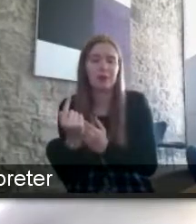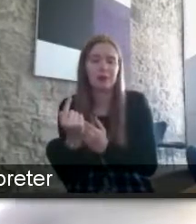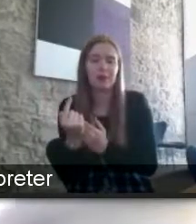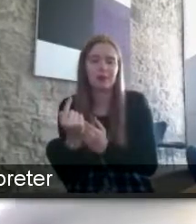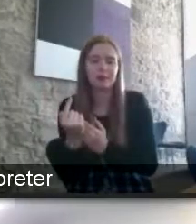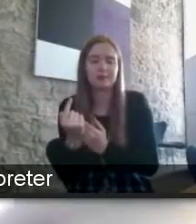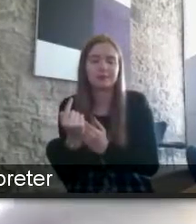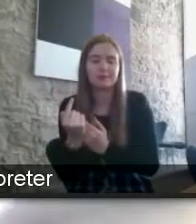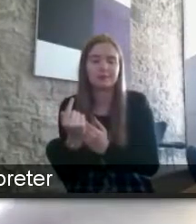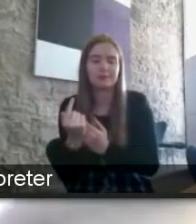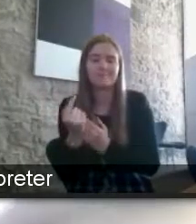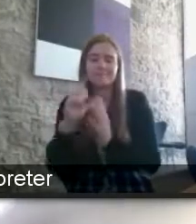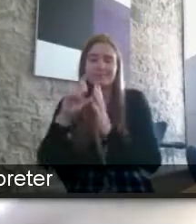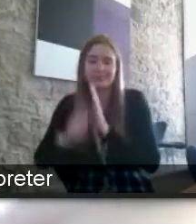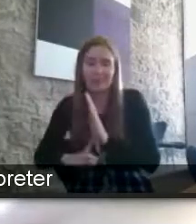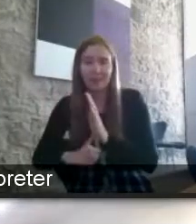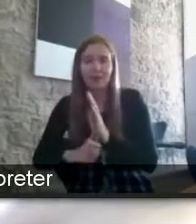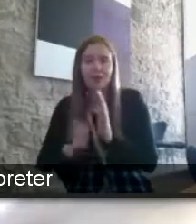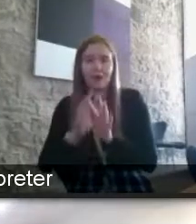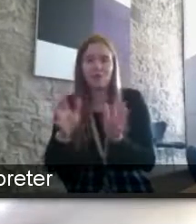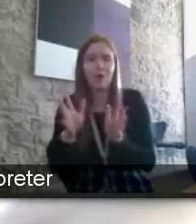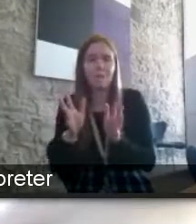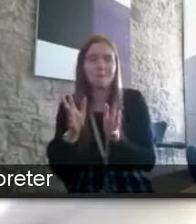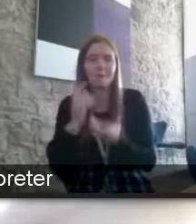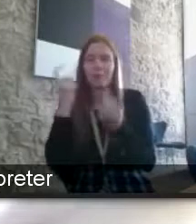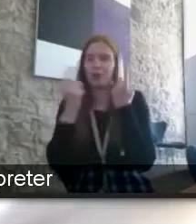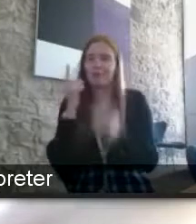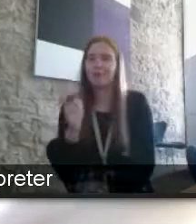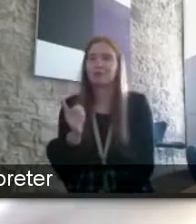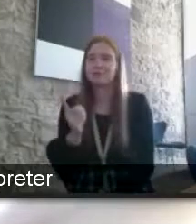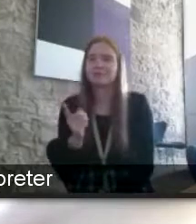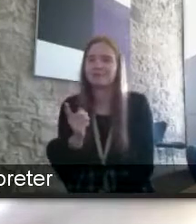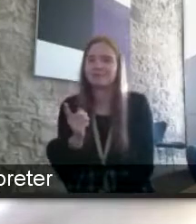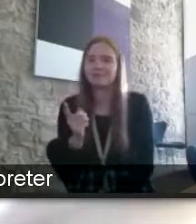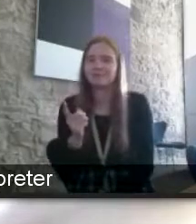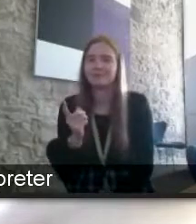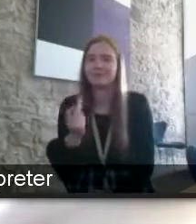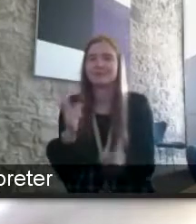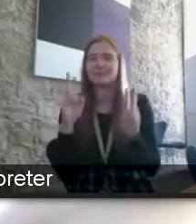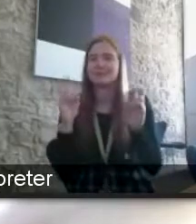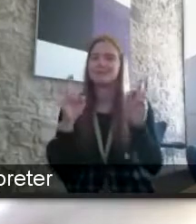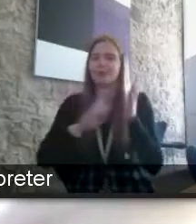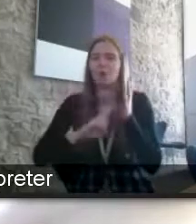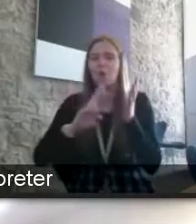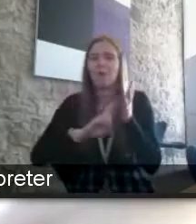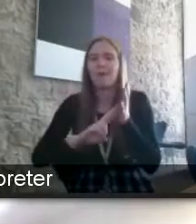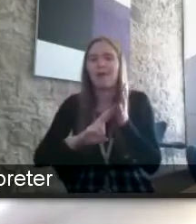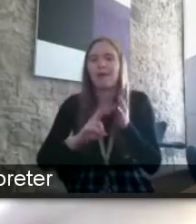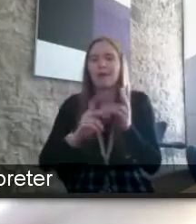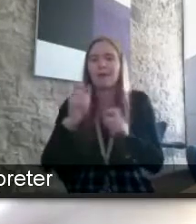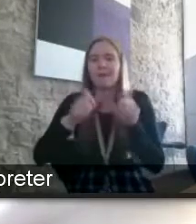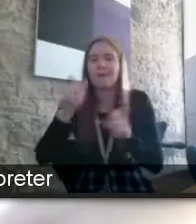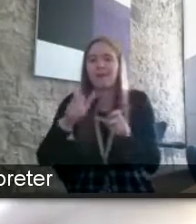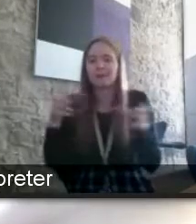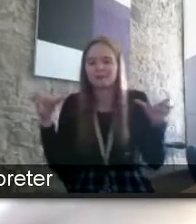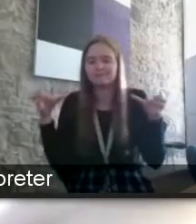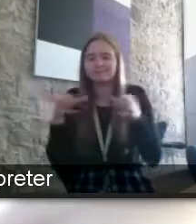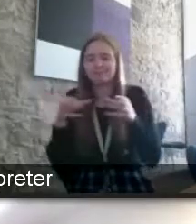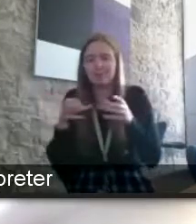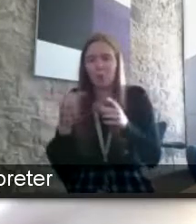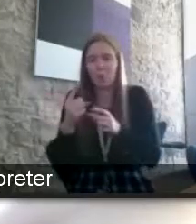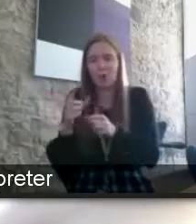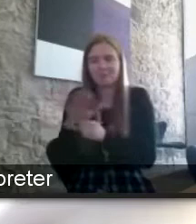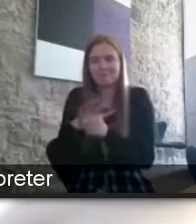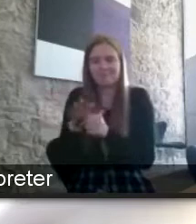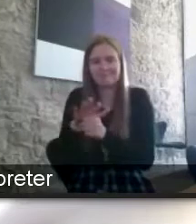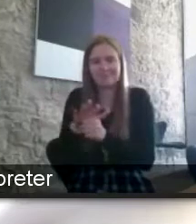disabilities are not being taken into consideration there's the normalization of people and squeezed into the box of